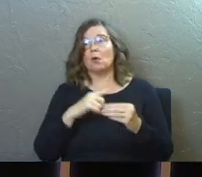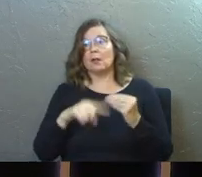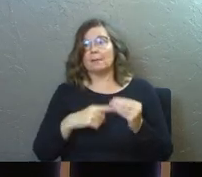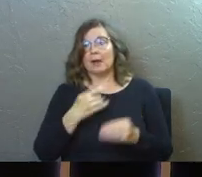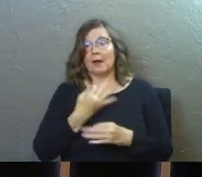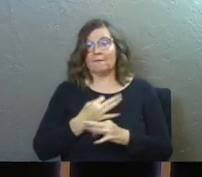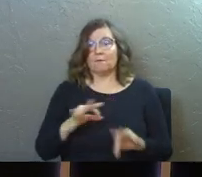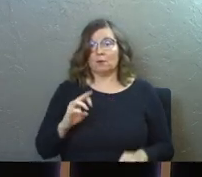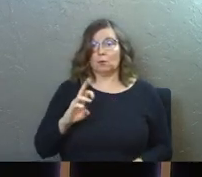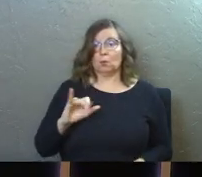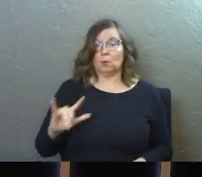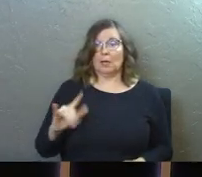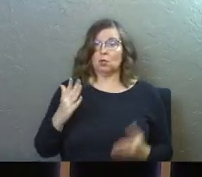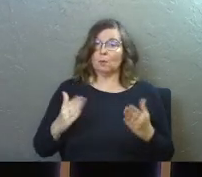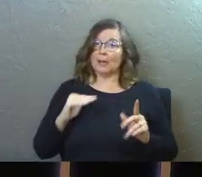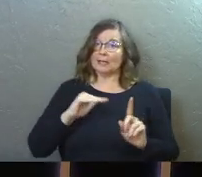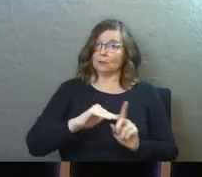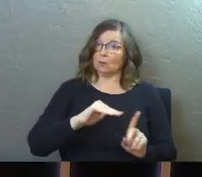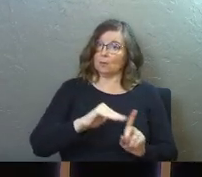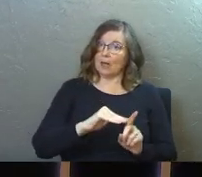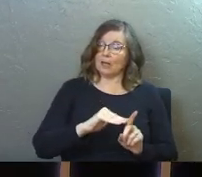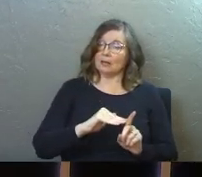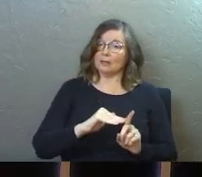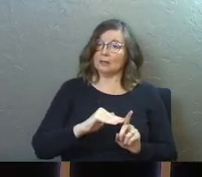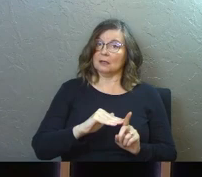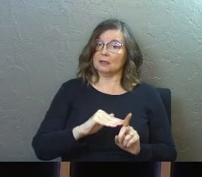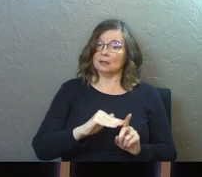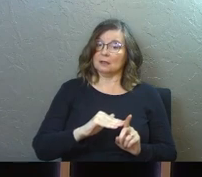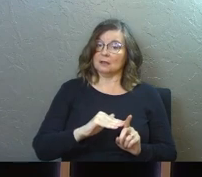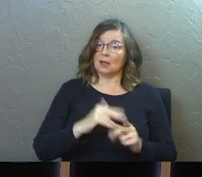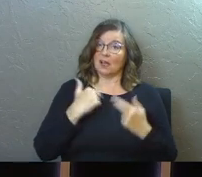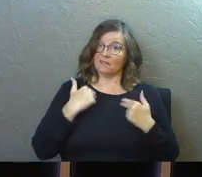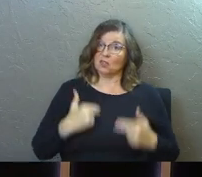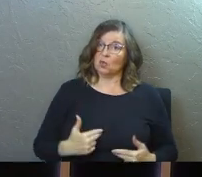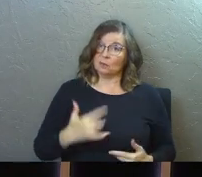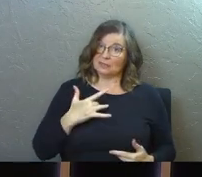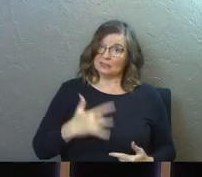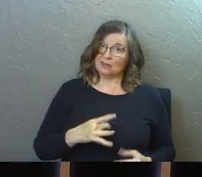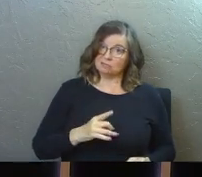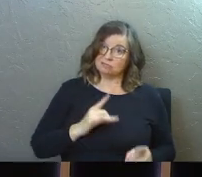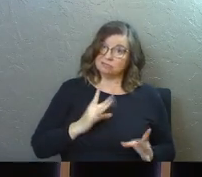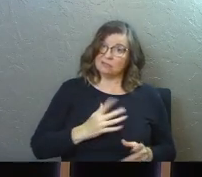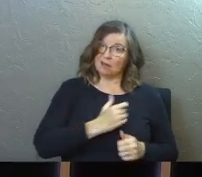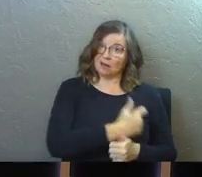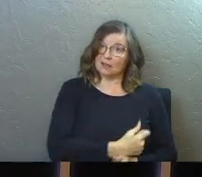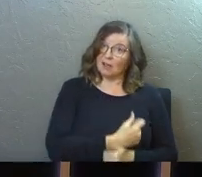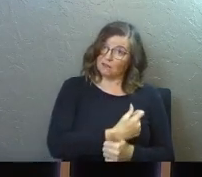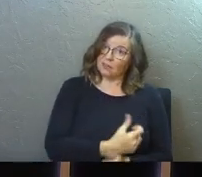about free will, you might need to be reminded of the depravity of human beings and our slavery.